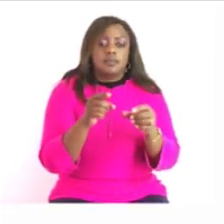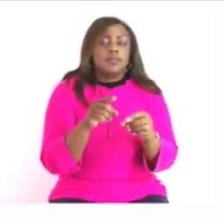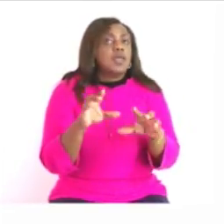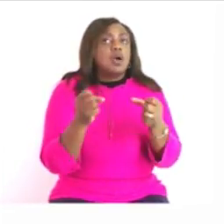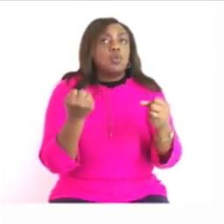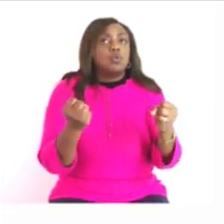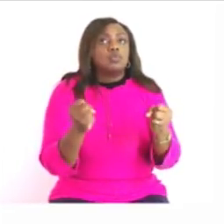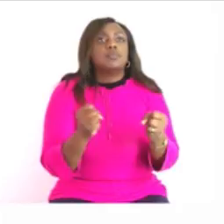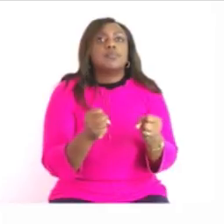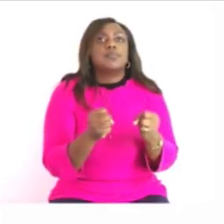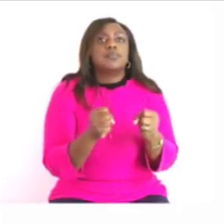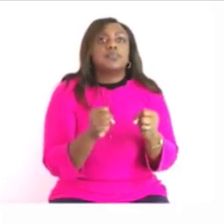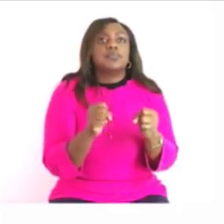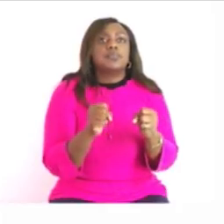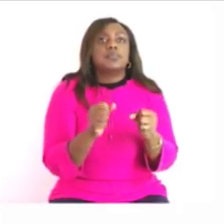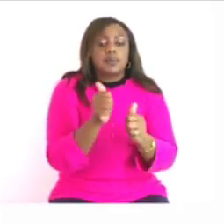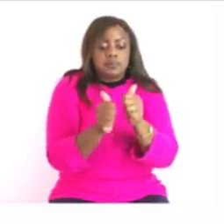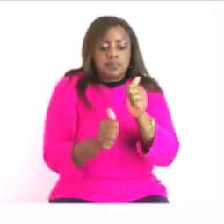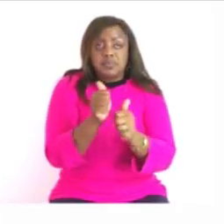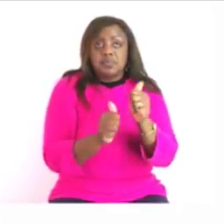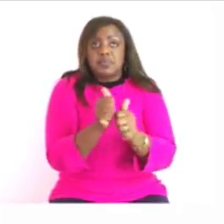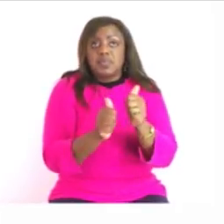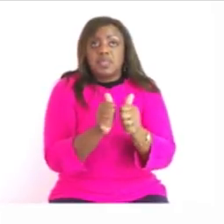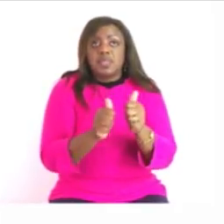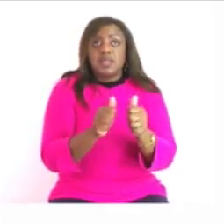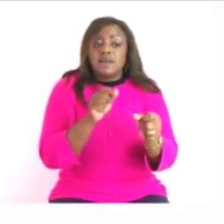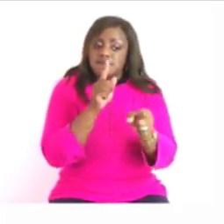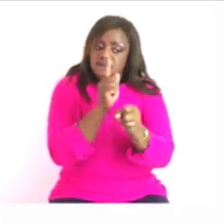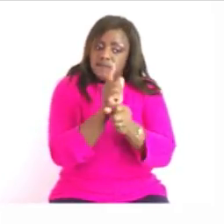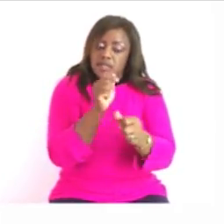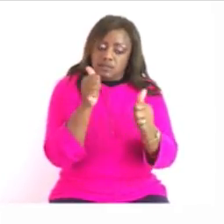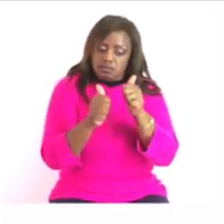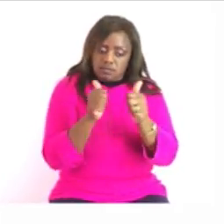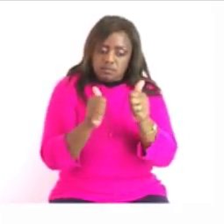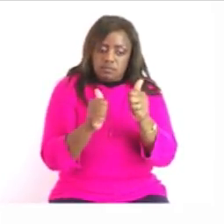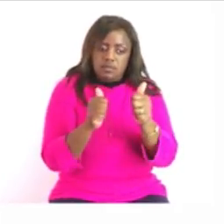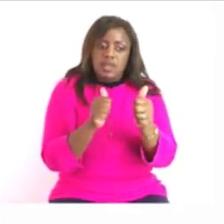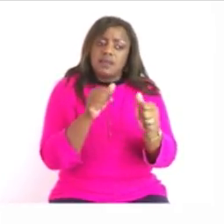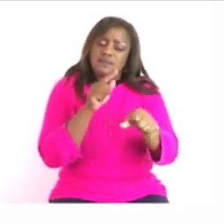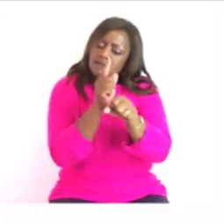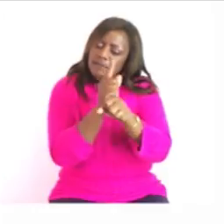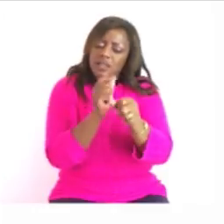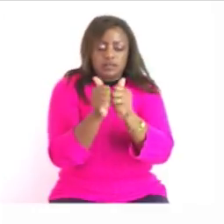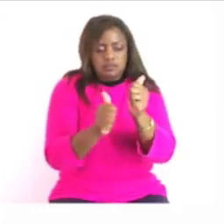estimation you must give the estimation before you measure